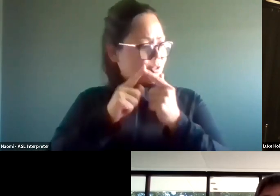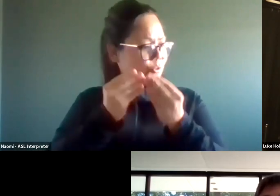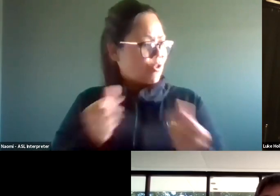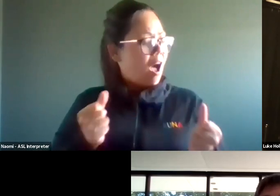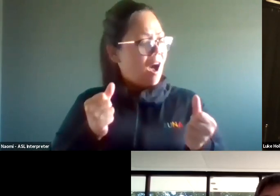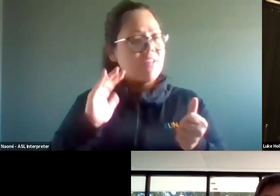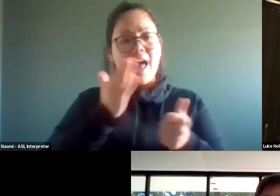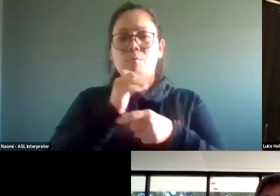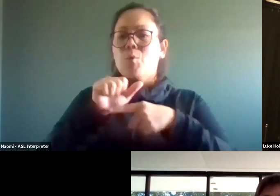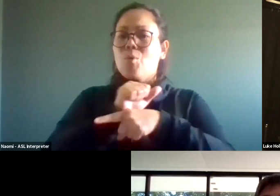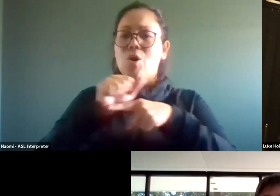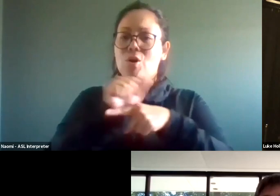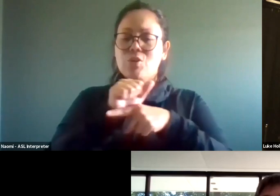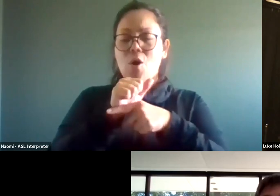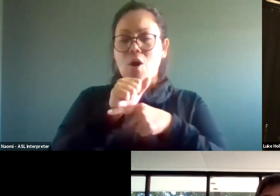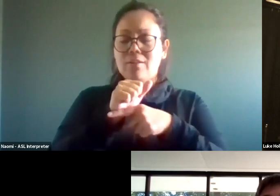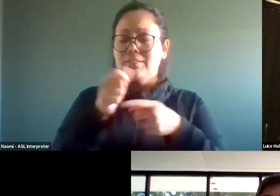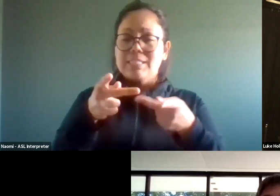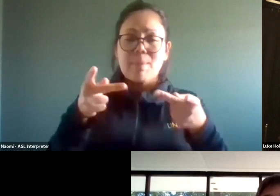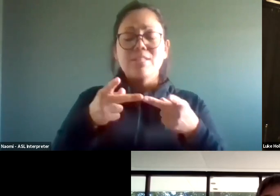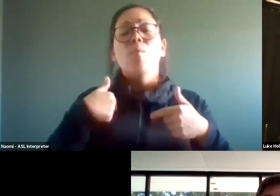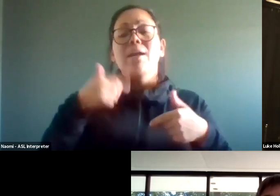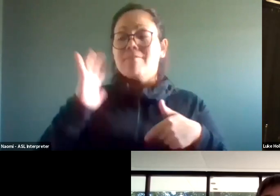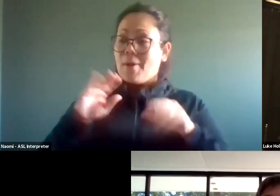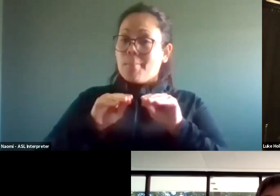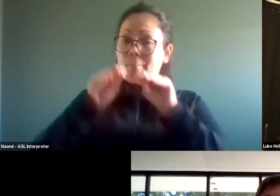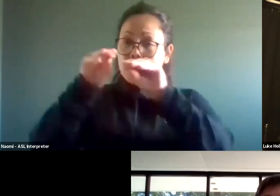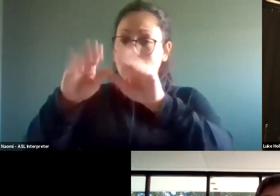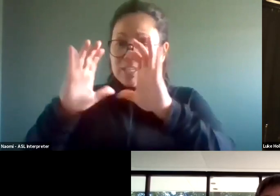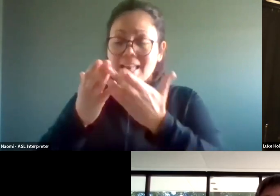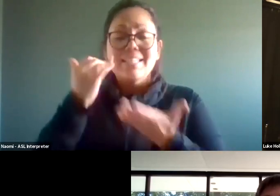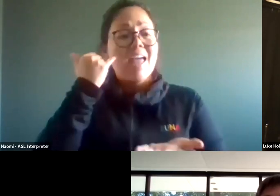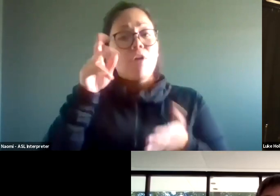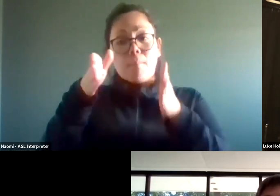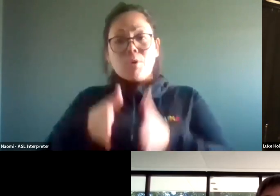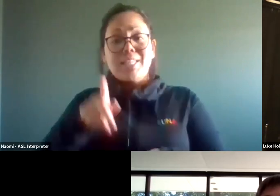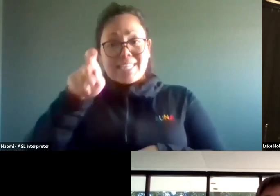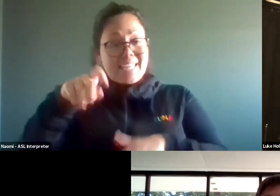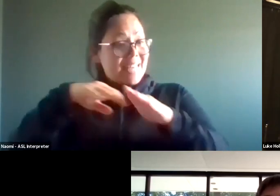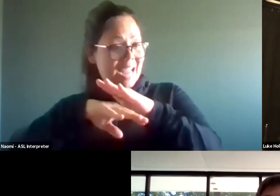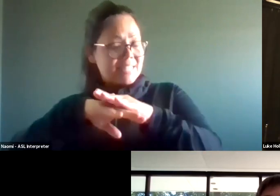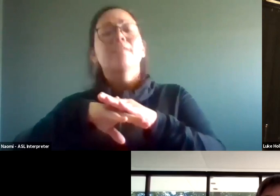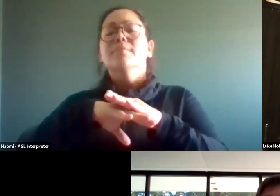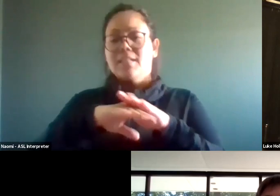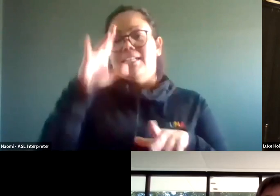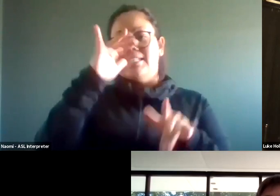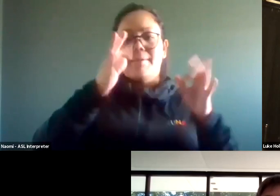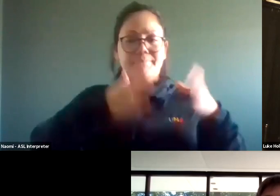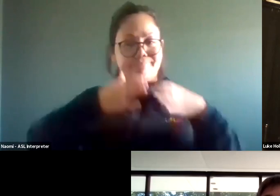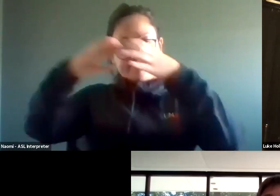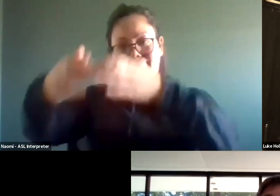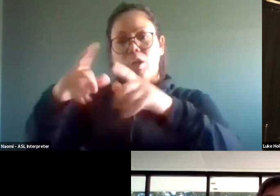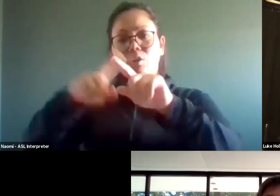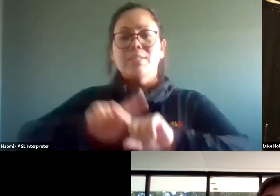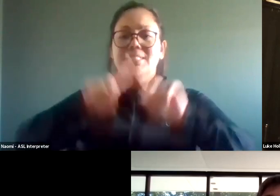rehearsal space problem. Um, we've moved classes before if an individual needed access to that space, we've moved them possibly to our other building.